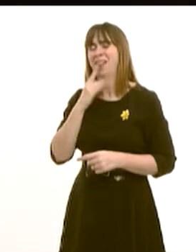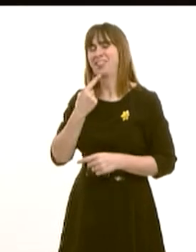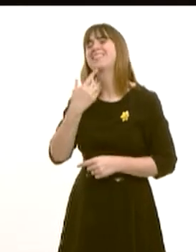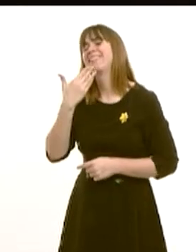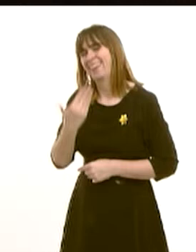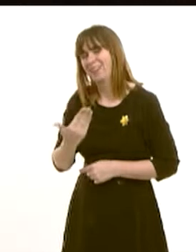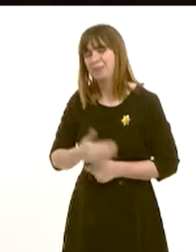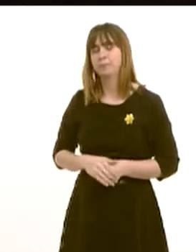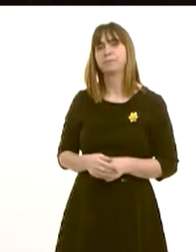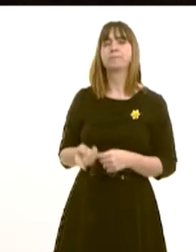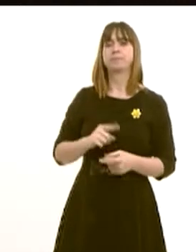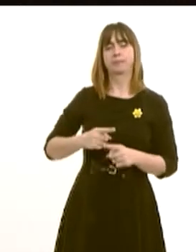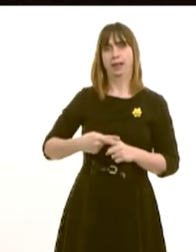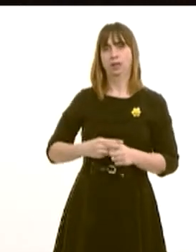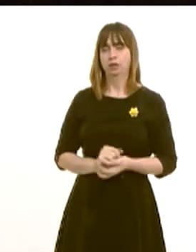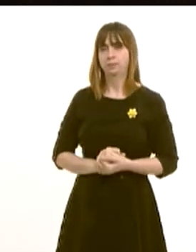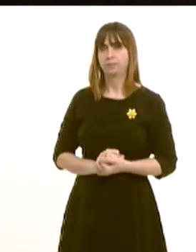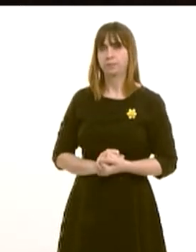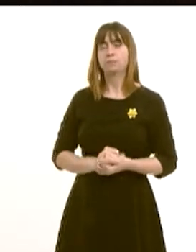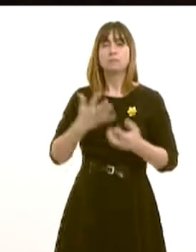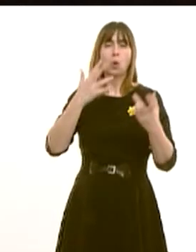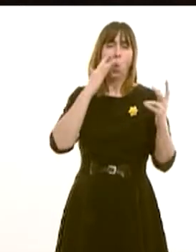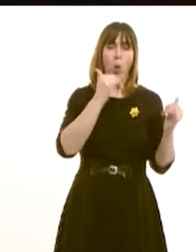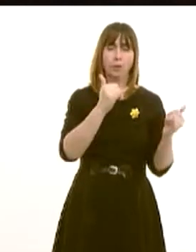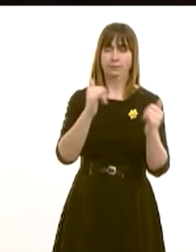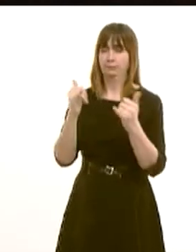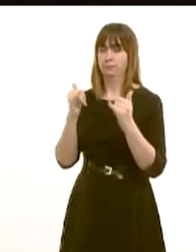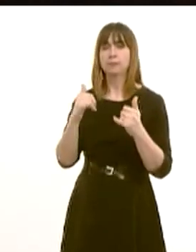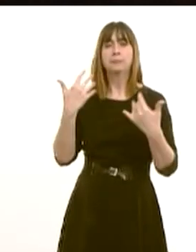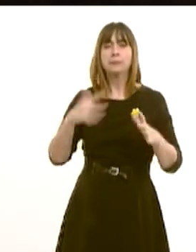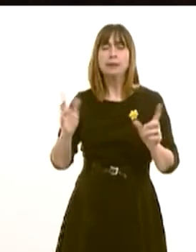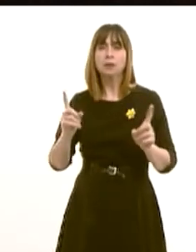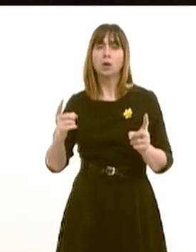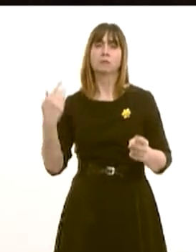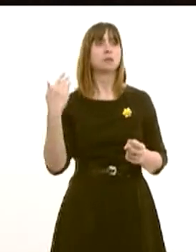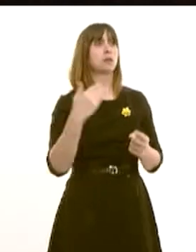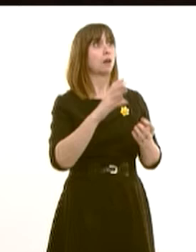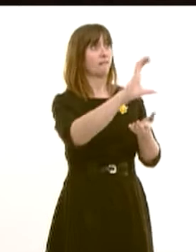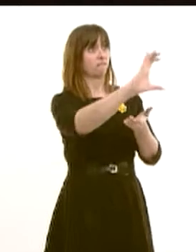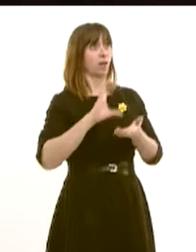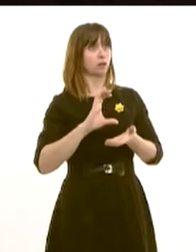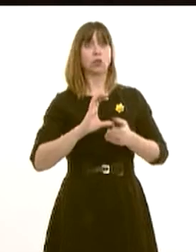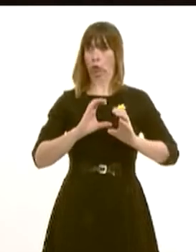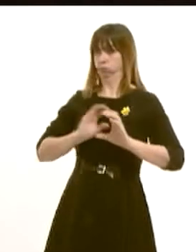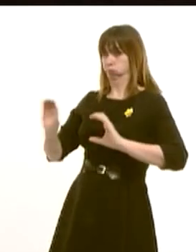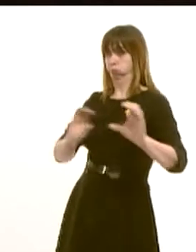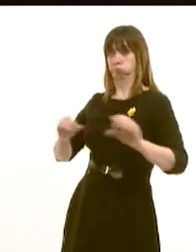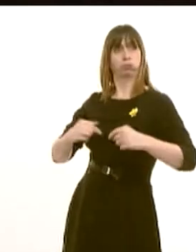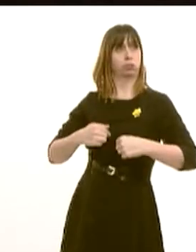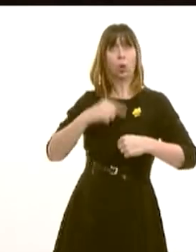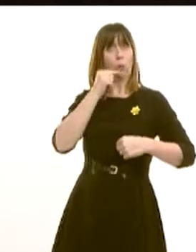last week. That confirms that the successful tendra for delivery of the fund was paid £207